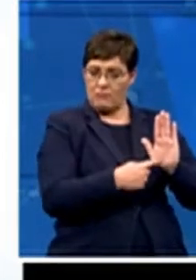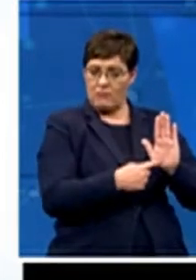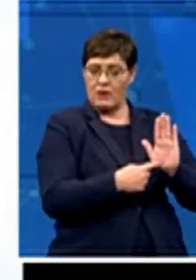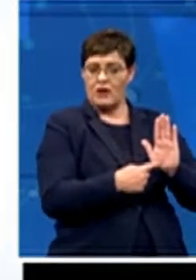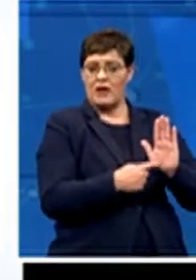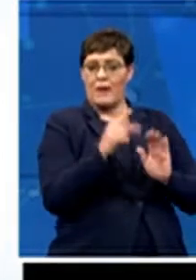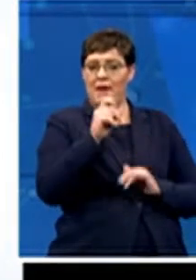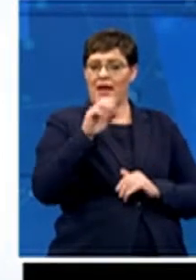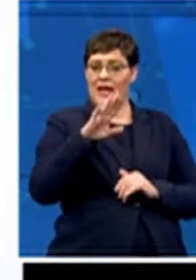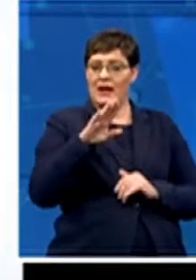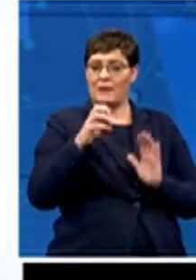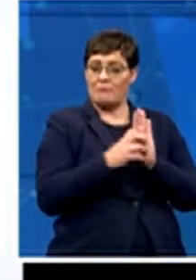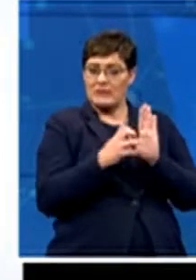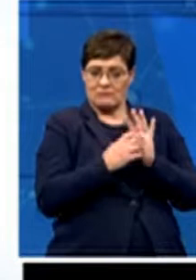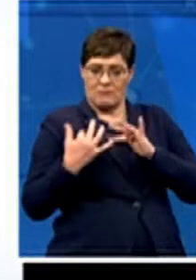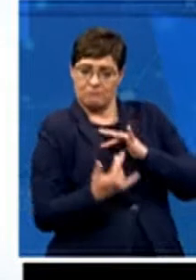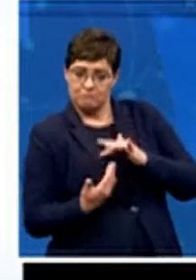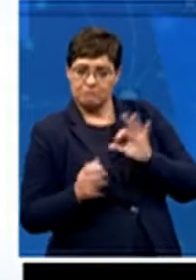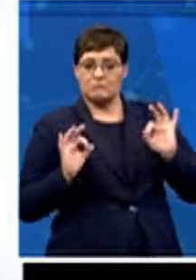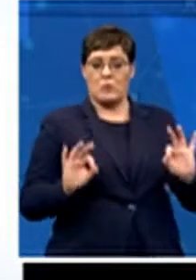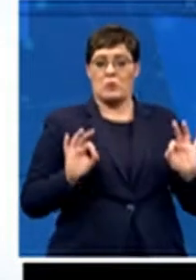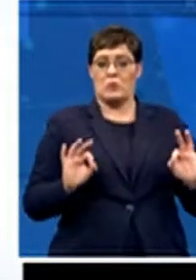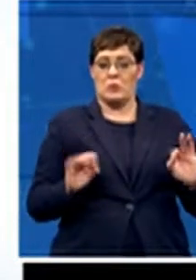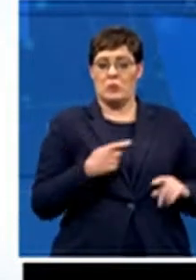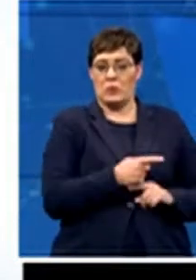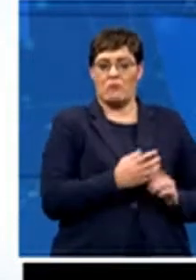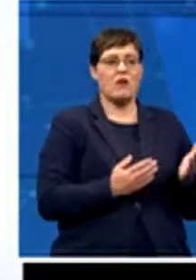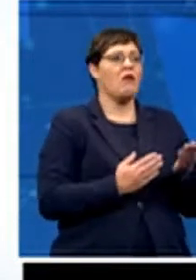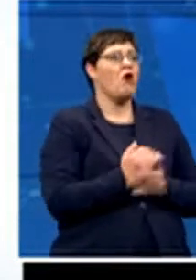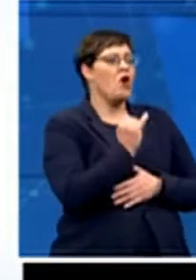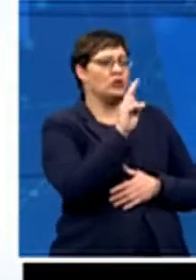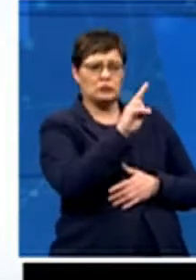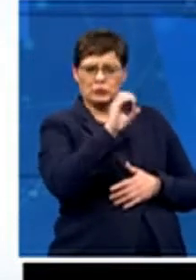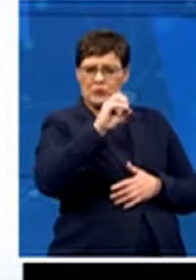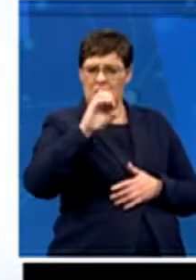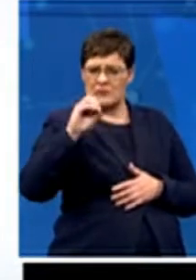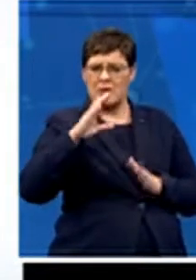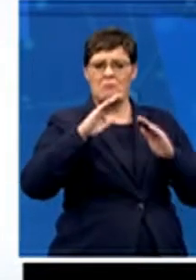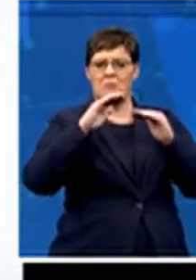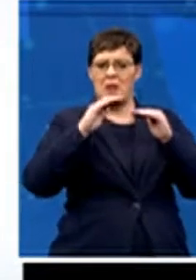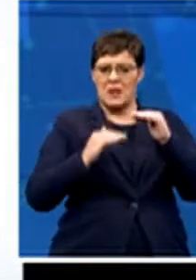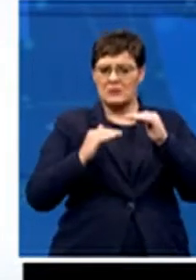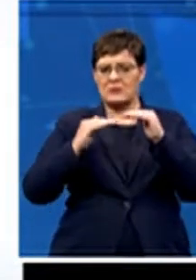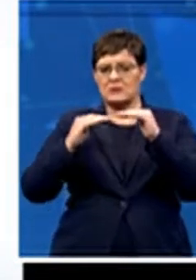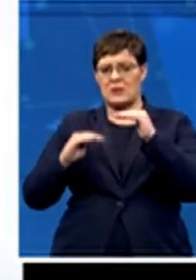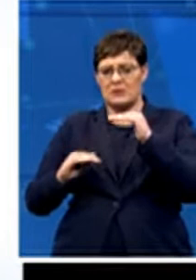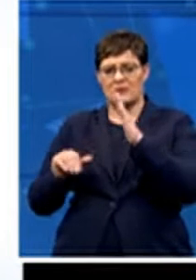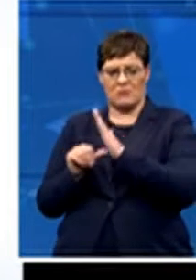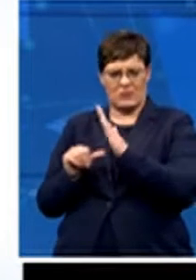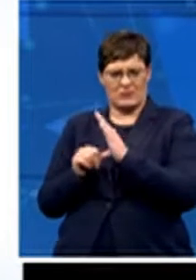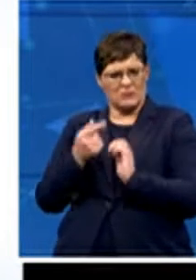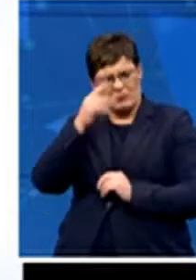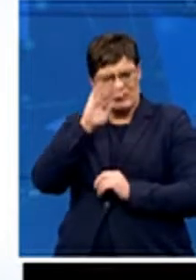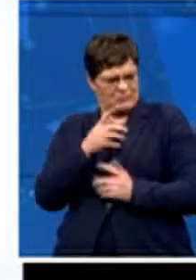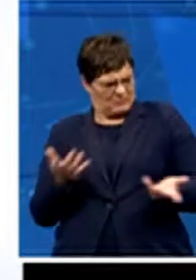Particularly during the early 2000s, it had become less important was the perception of these players. And we do know again, and I